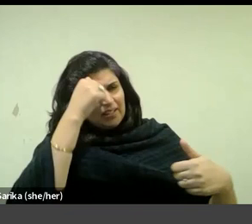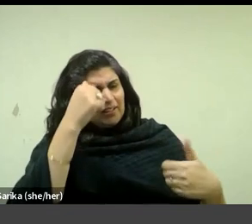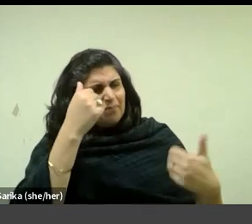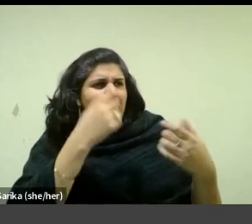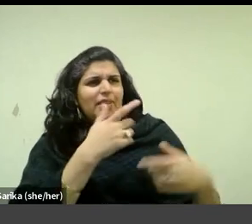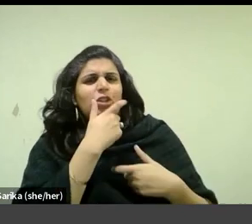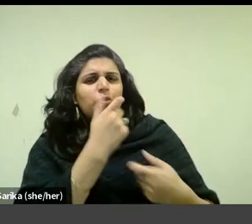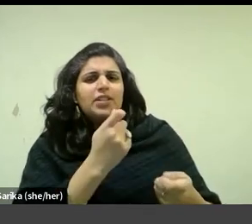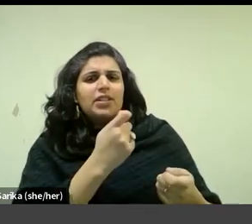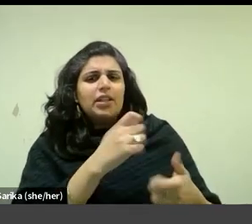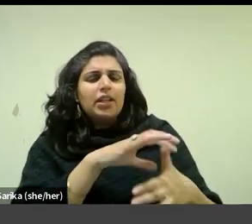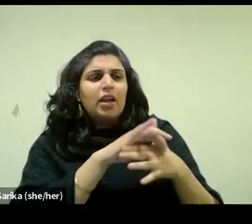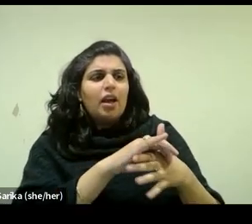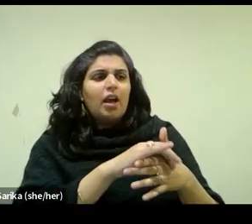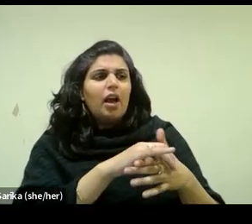analysis.